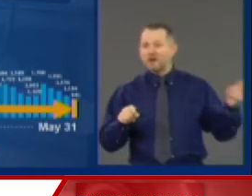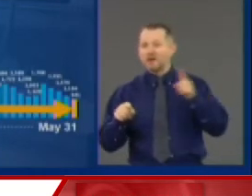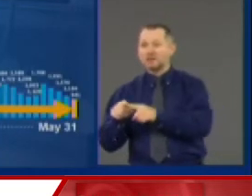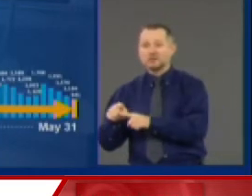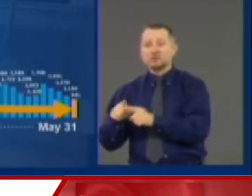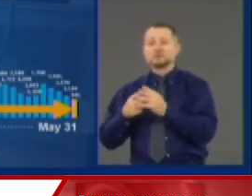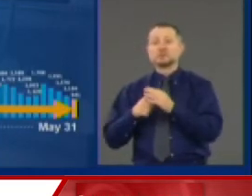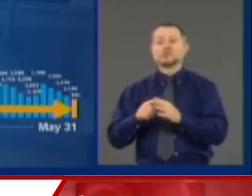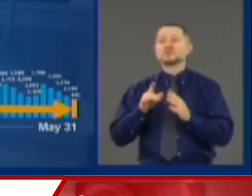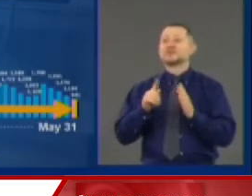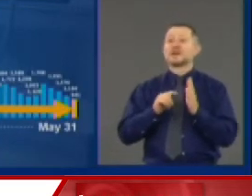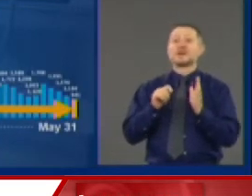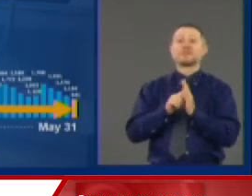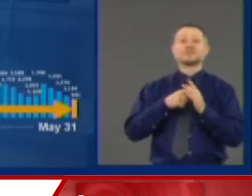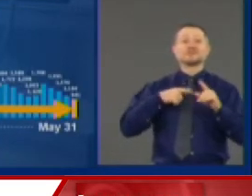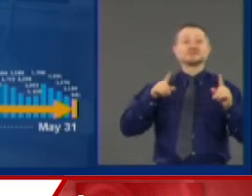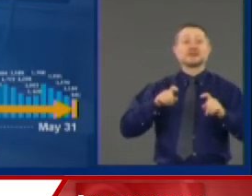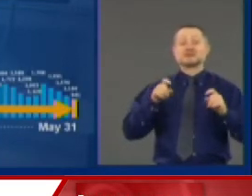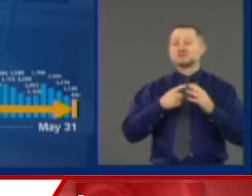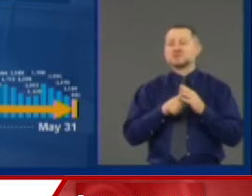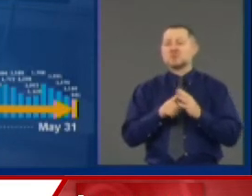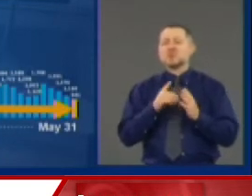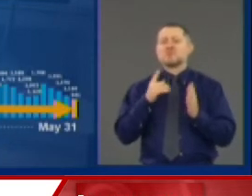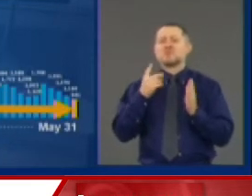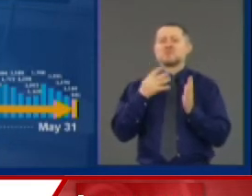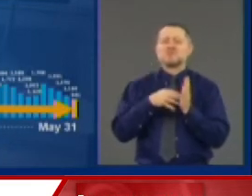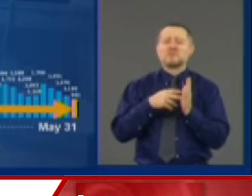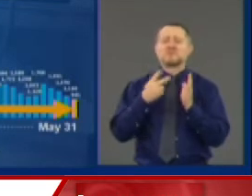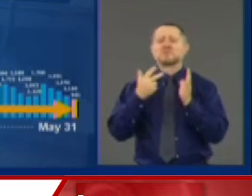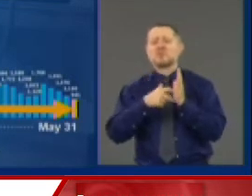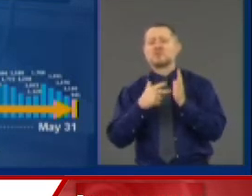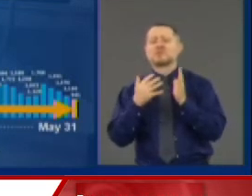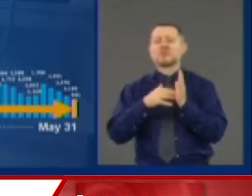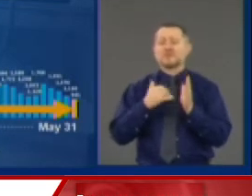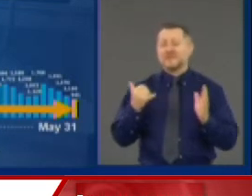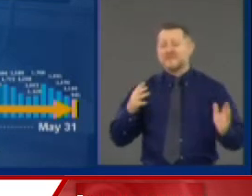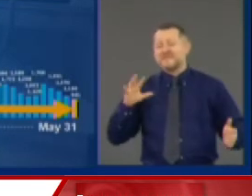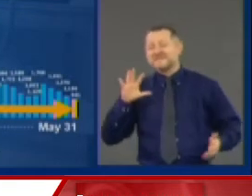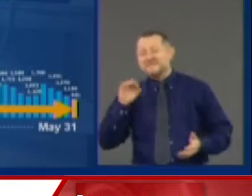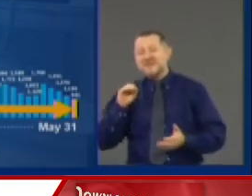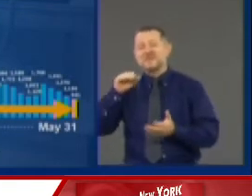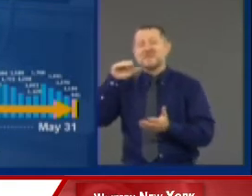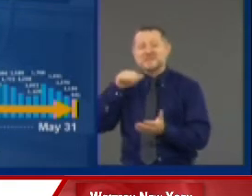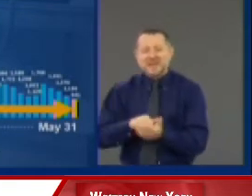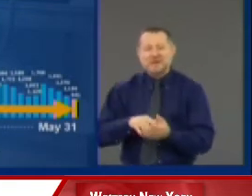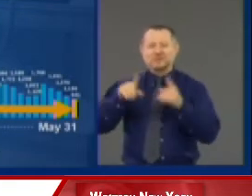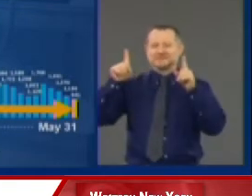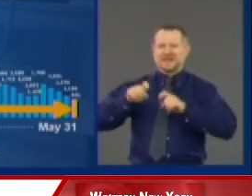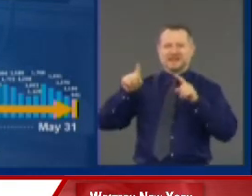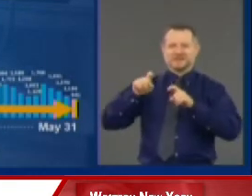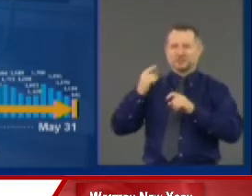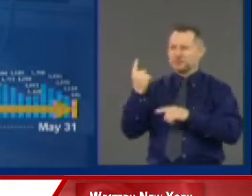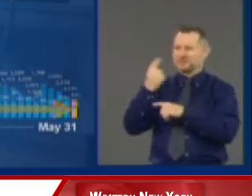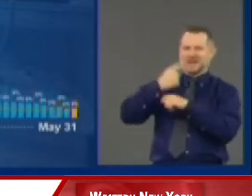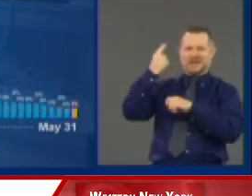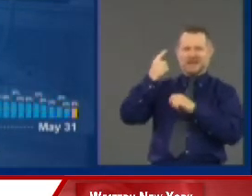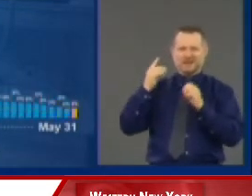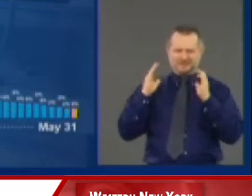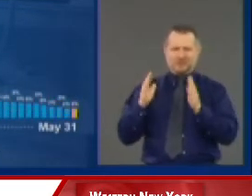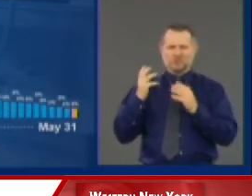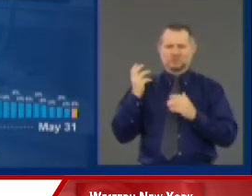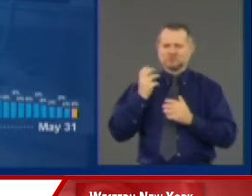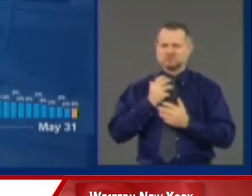doing 3,000 4,000 tests. We now did 50,000 tests. So the progress